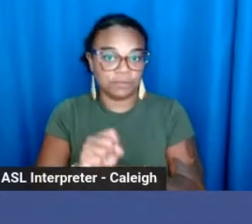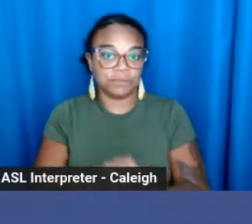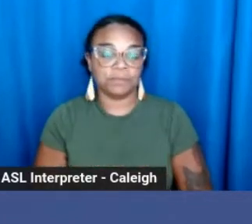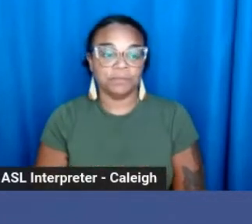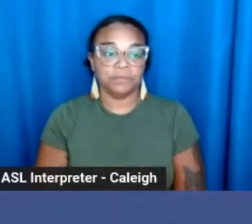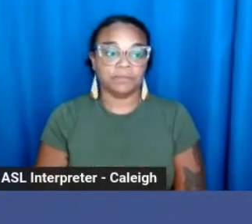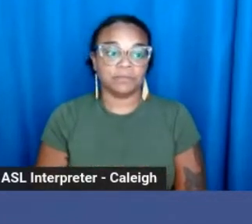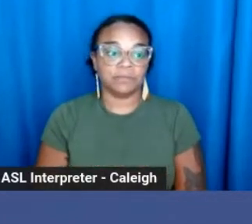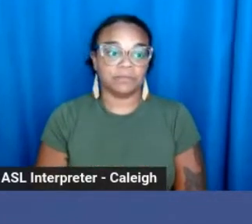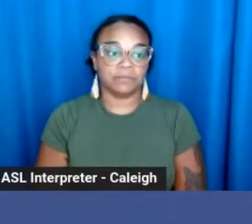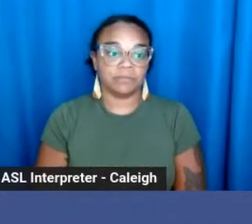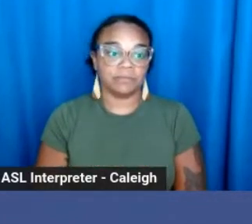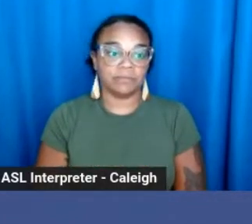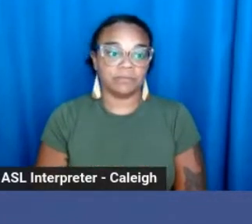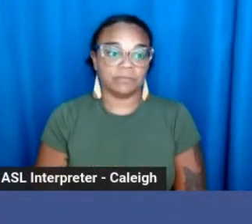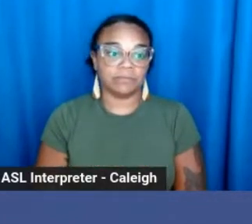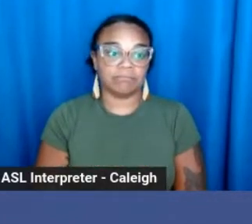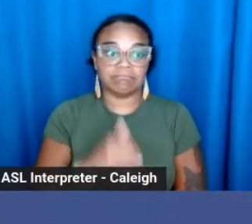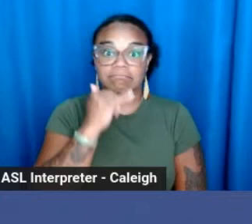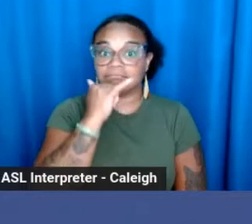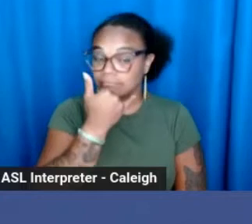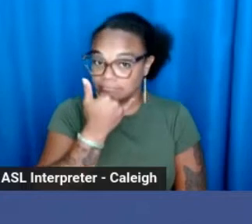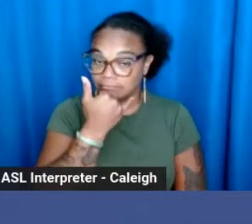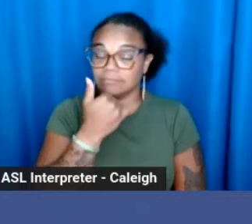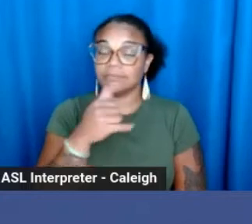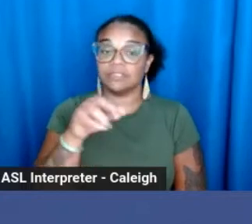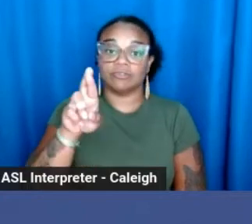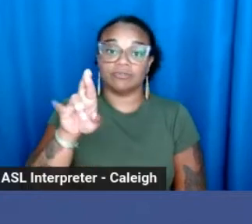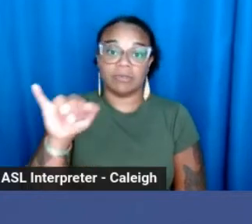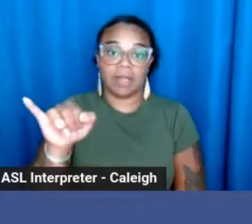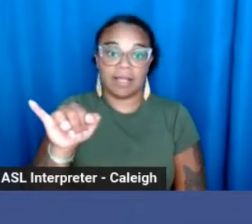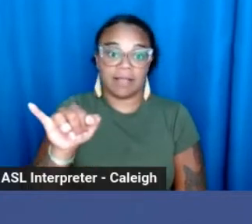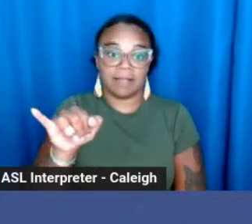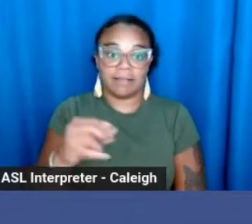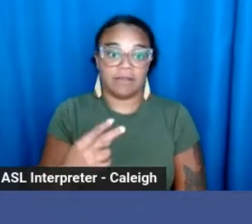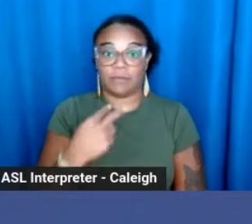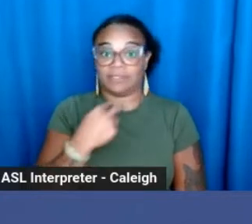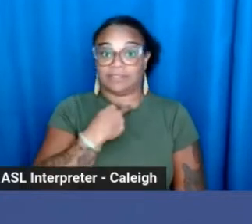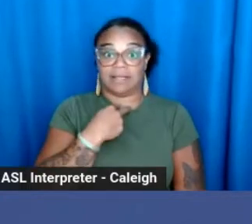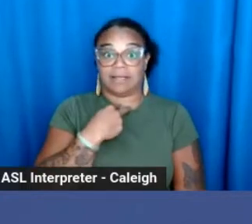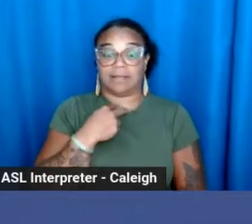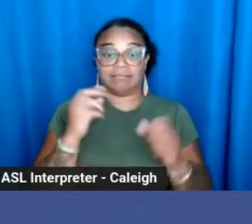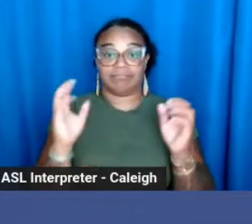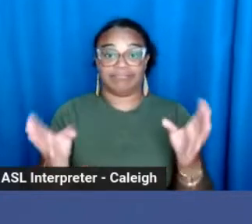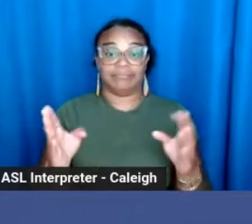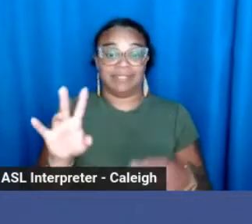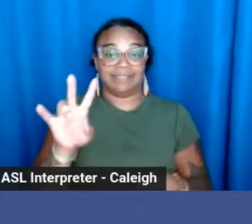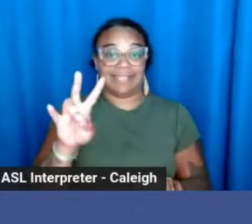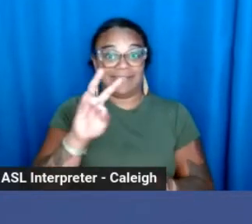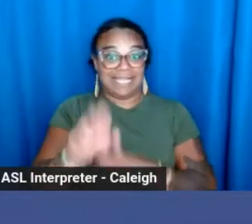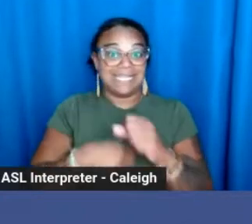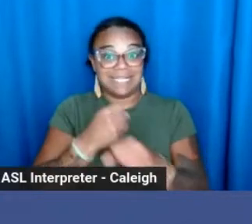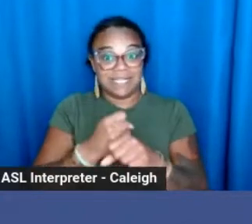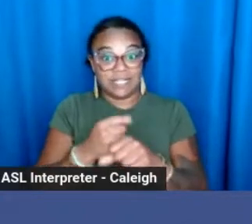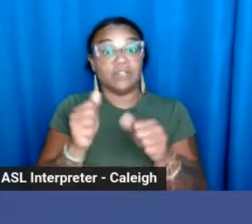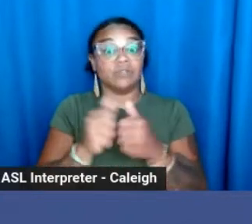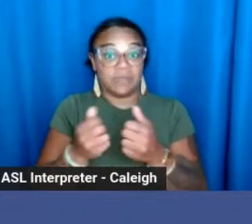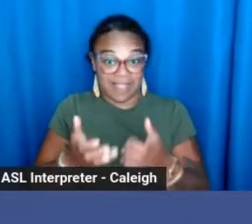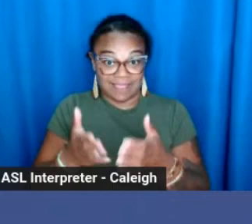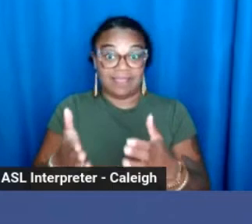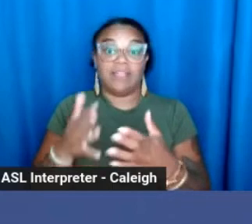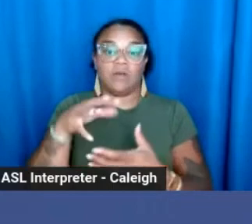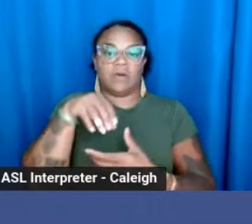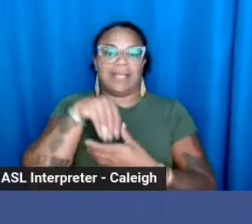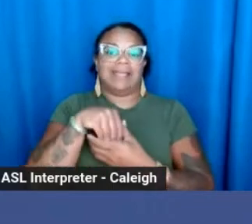So by mistake, Rhode Island was stuck in a period of seven years with legal indoor